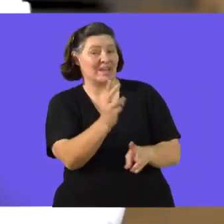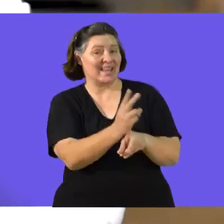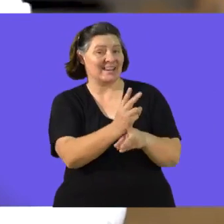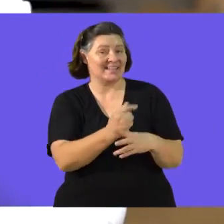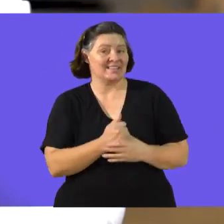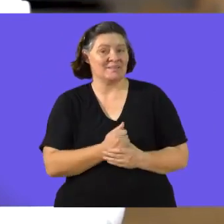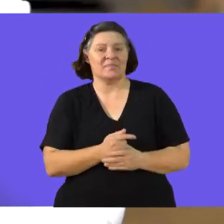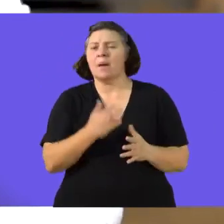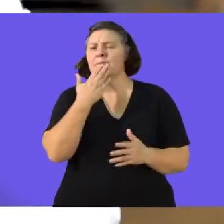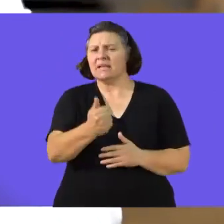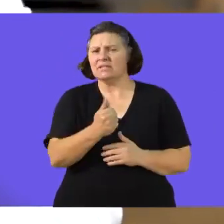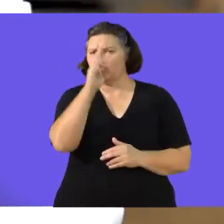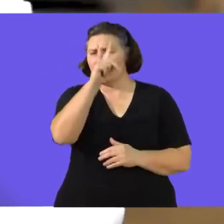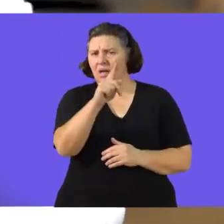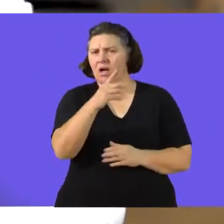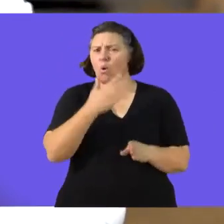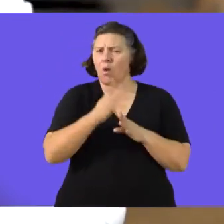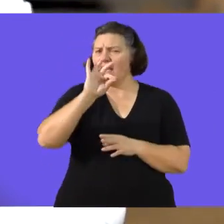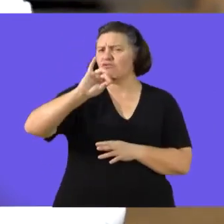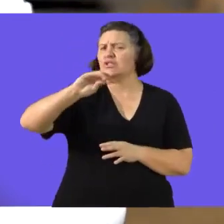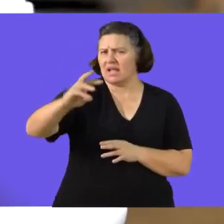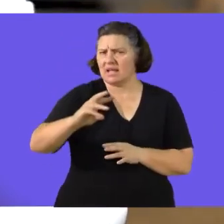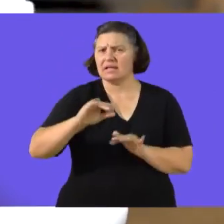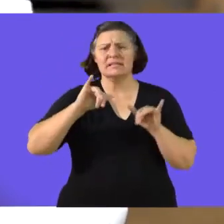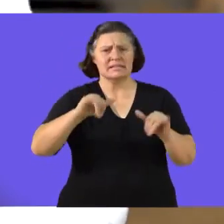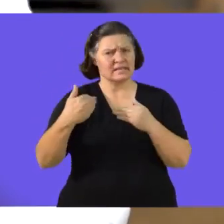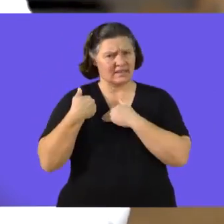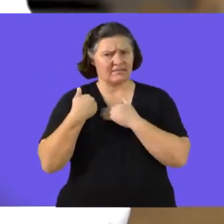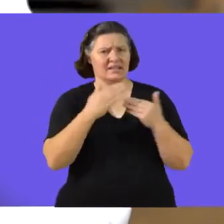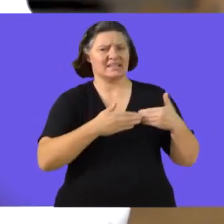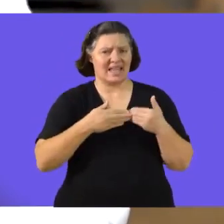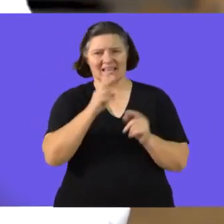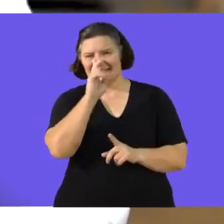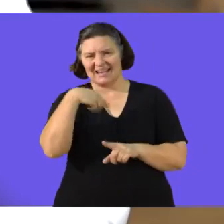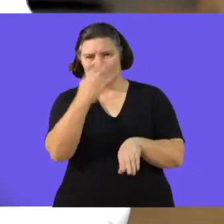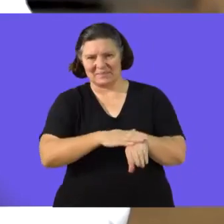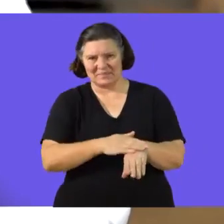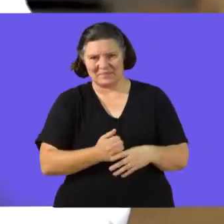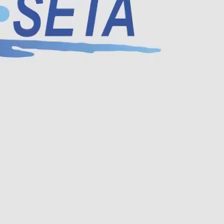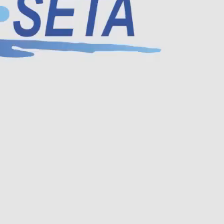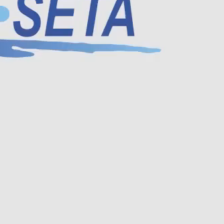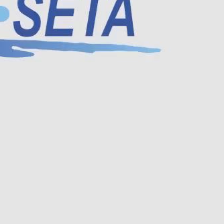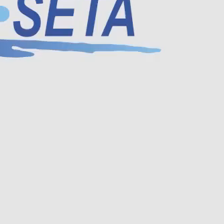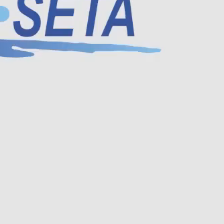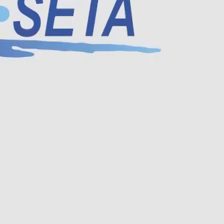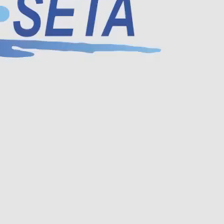soon guys please remember to work every day stay safe and take care see you next time